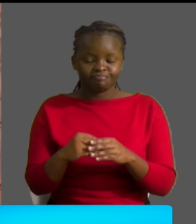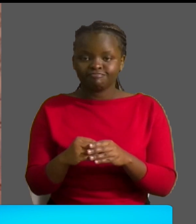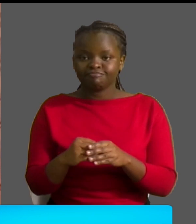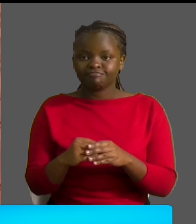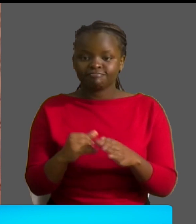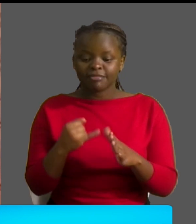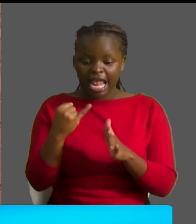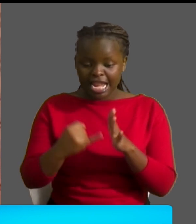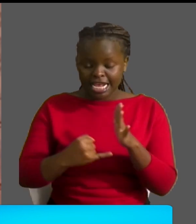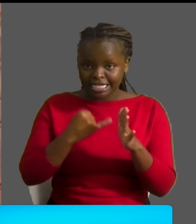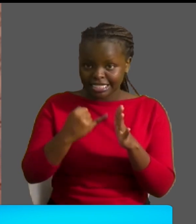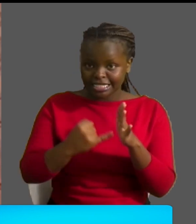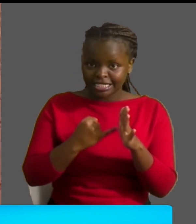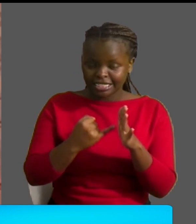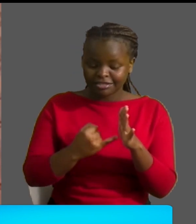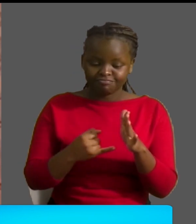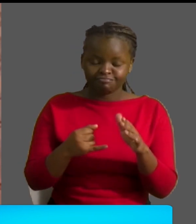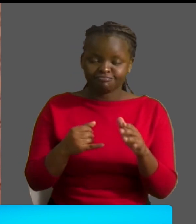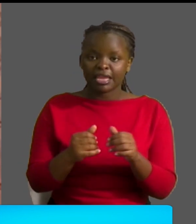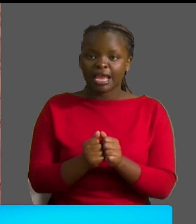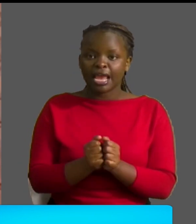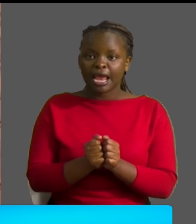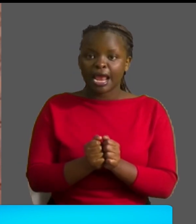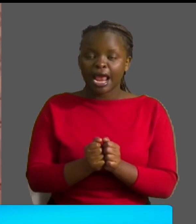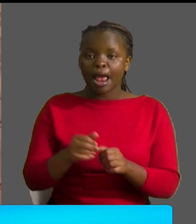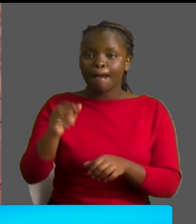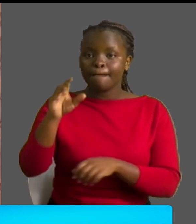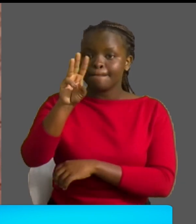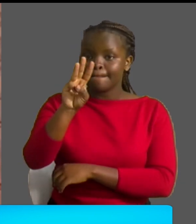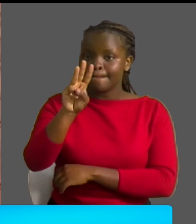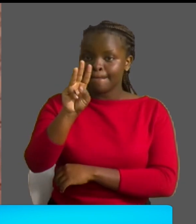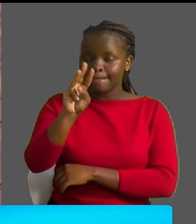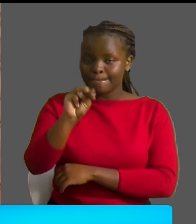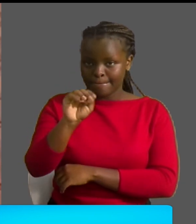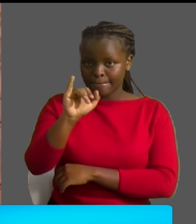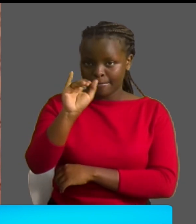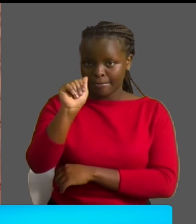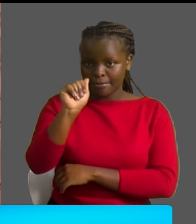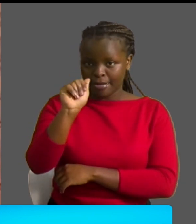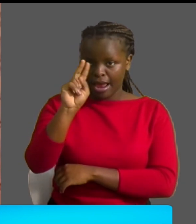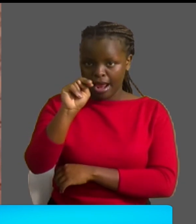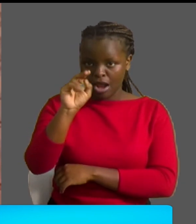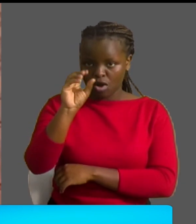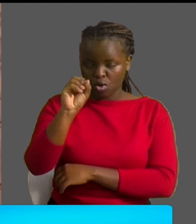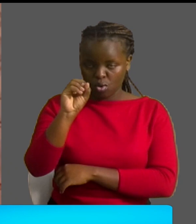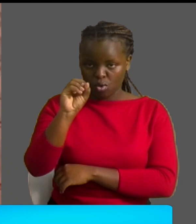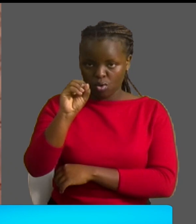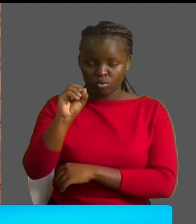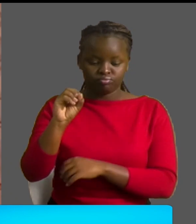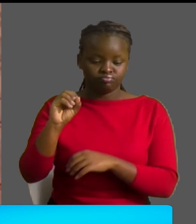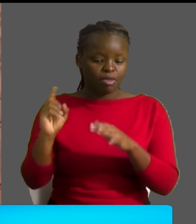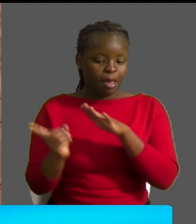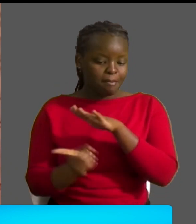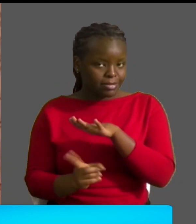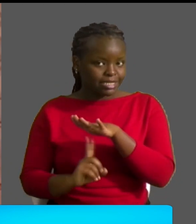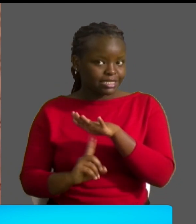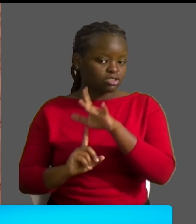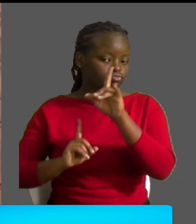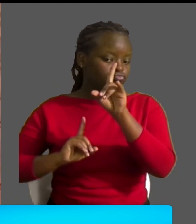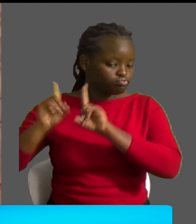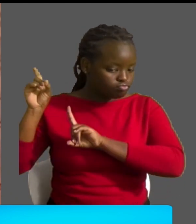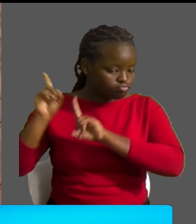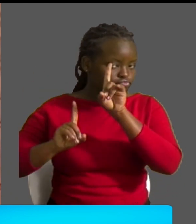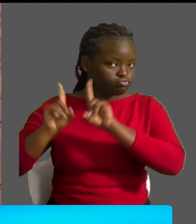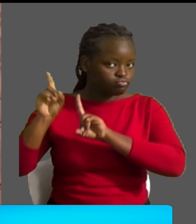Ms. Rebecca Miano, Ministry of Tourism and Wildlife. The Honourable James